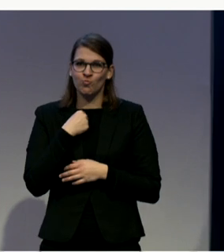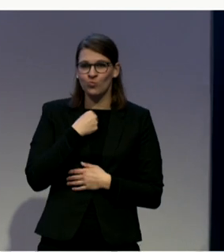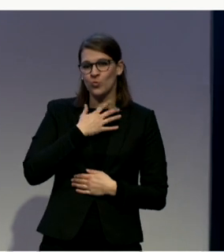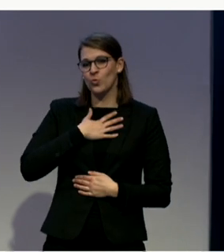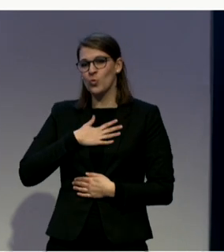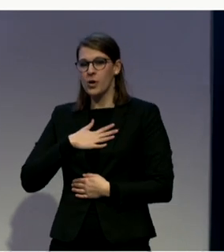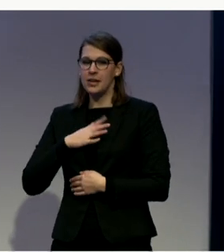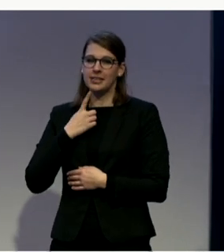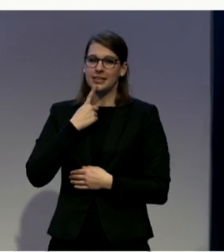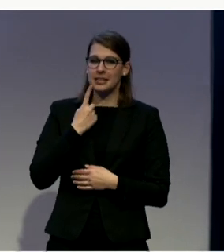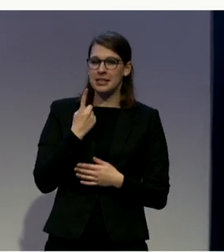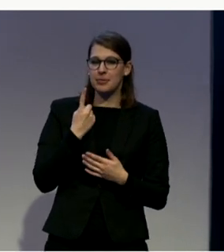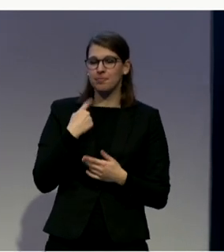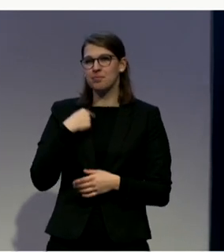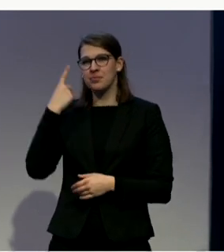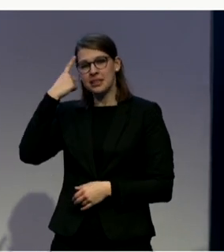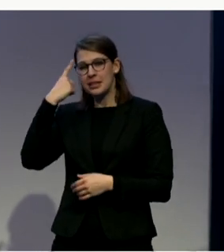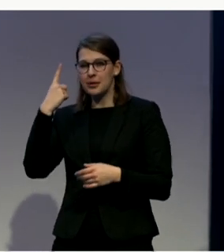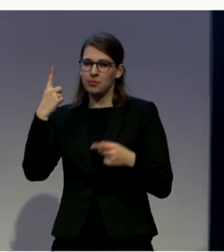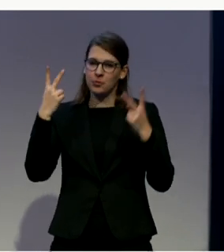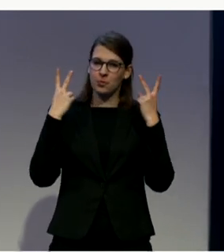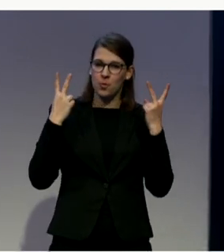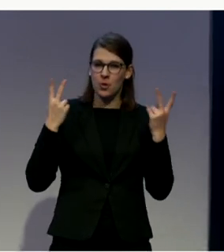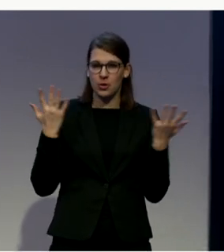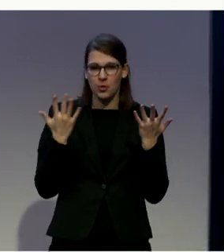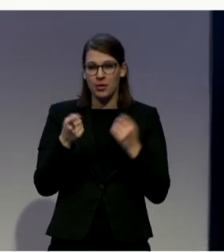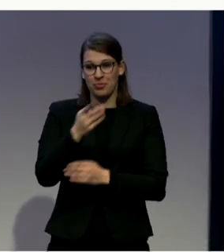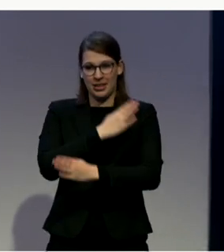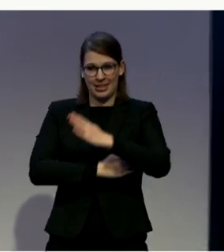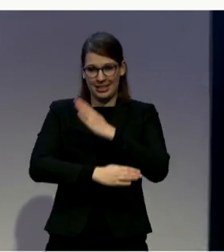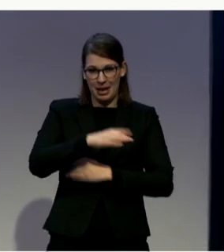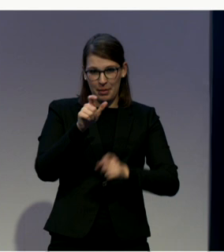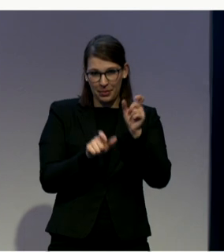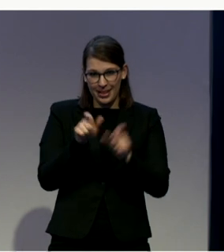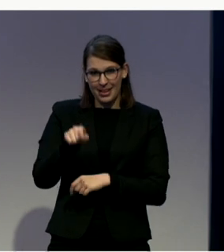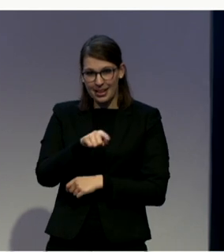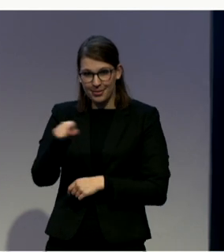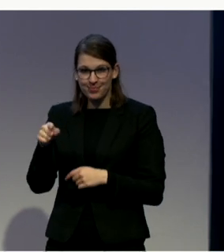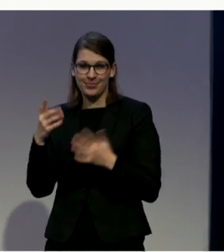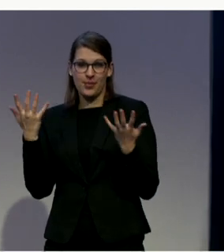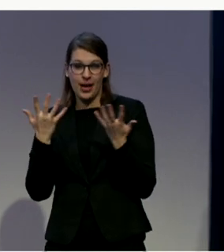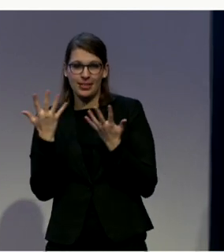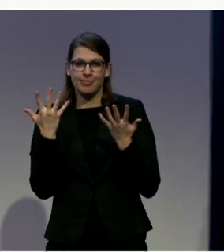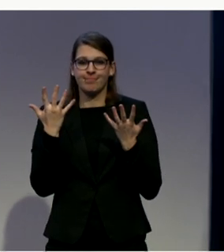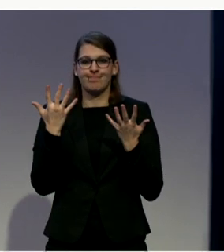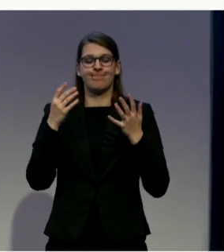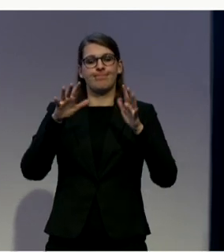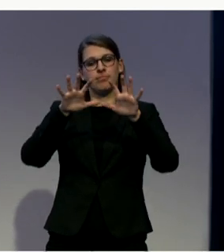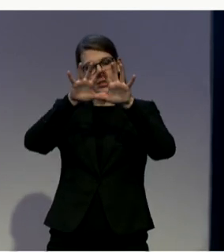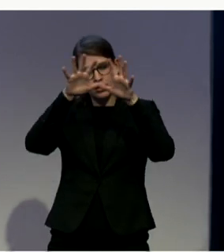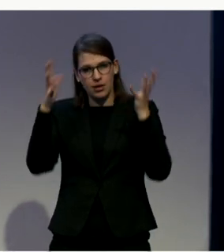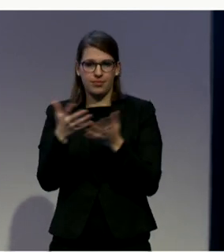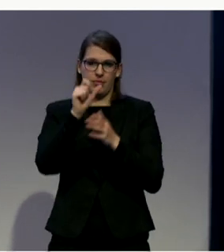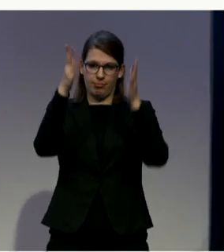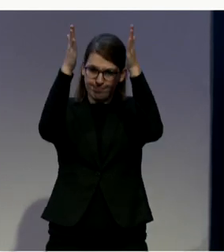when you're looking at people living with disabilities is to take a holistic approach. Because a lot of times we work with